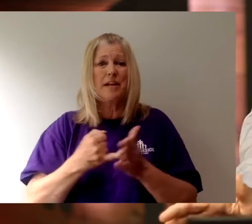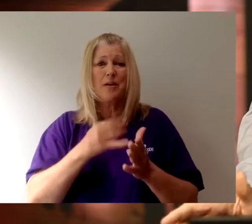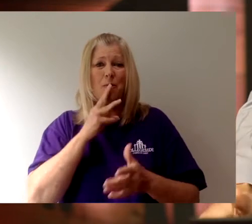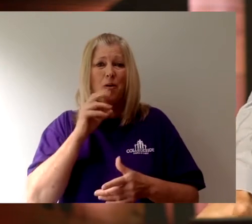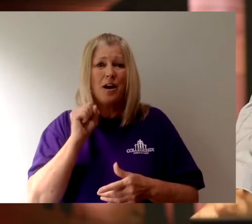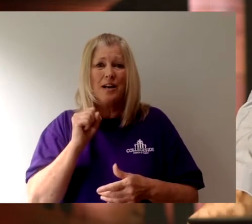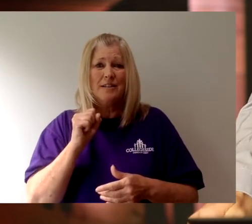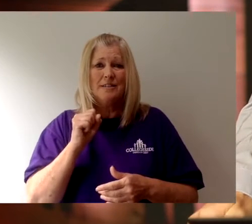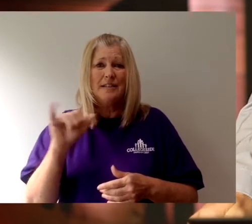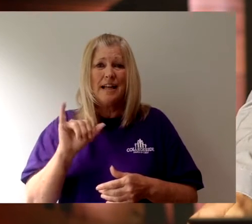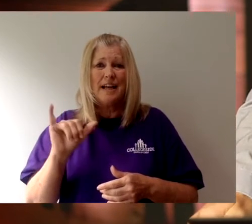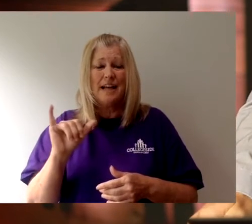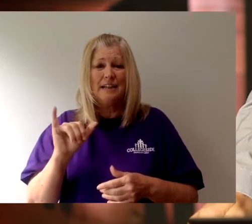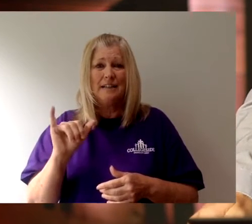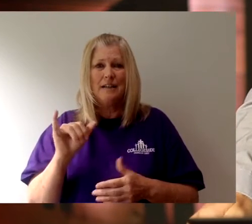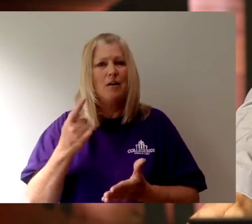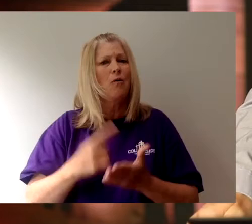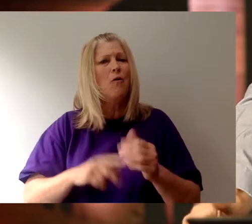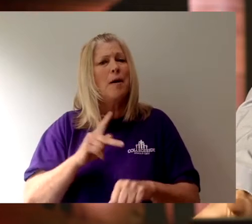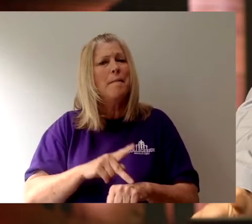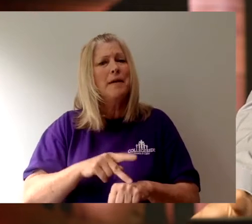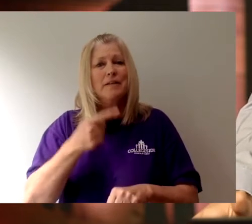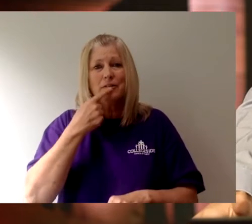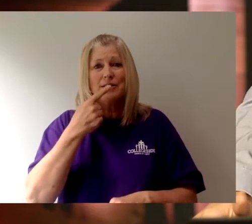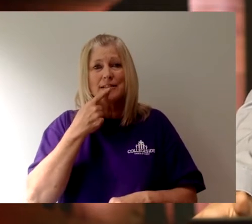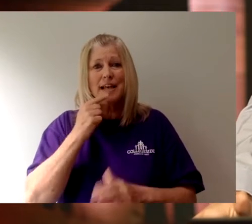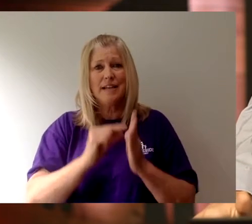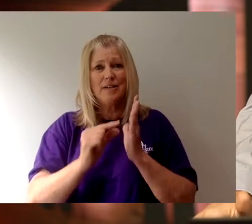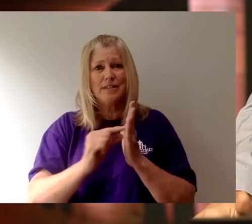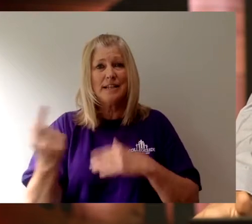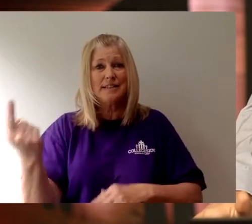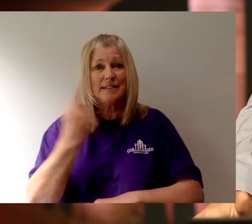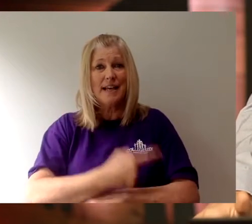And what's the thing that Peter says, at least in our text today?